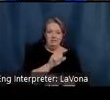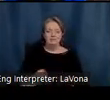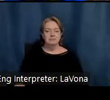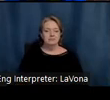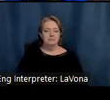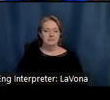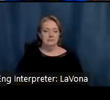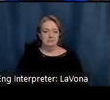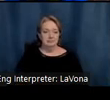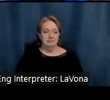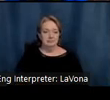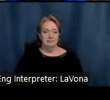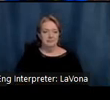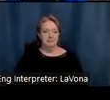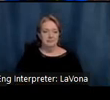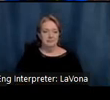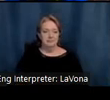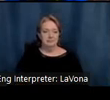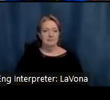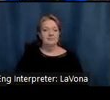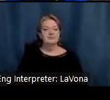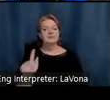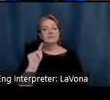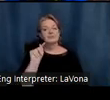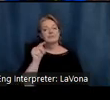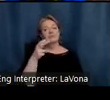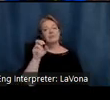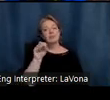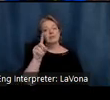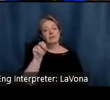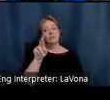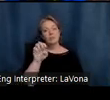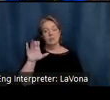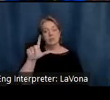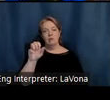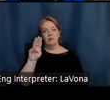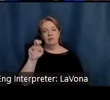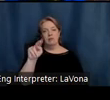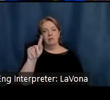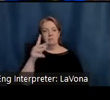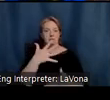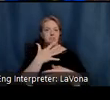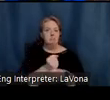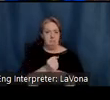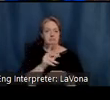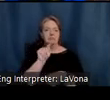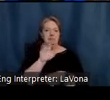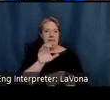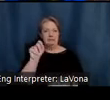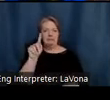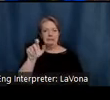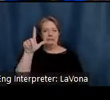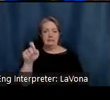Theodore Clement Steele was born on September 11, 1847, to parents Samuel and Harriet Steele.